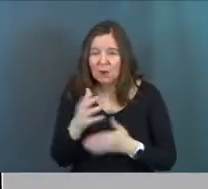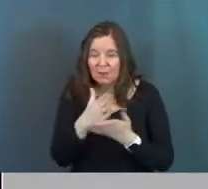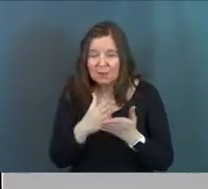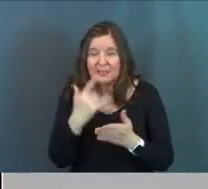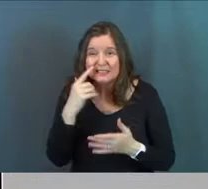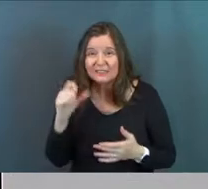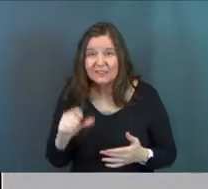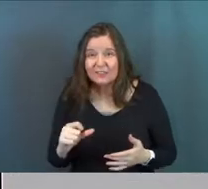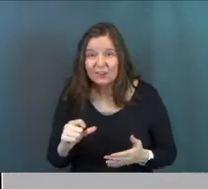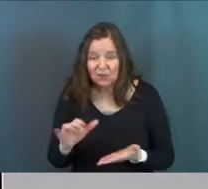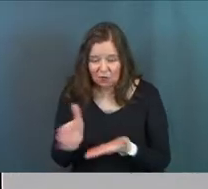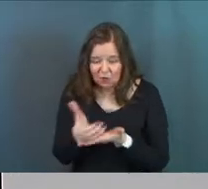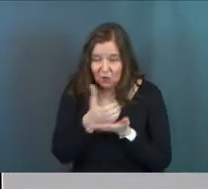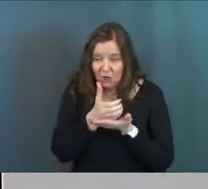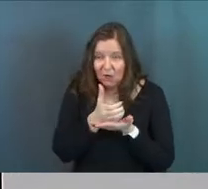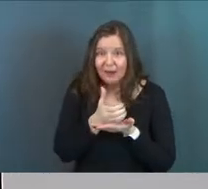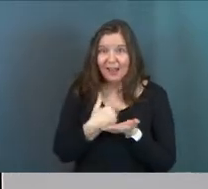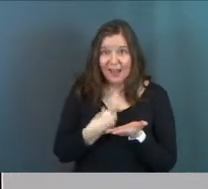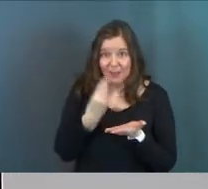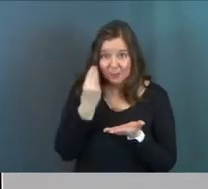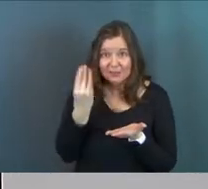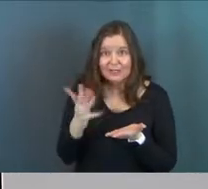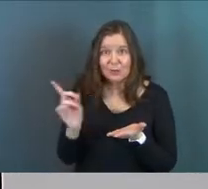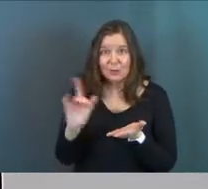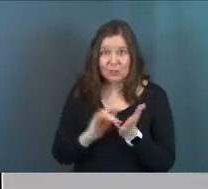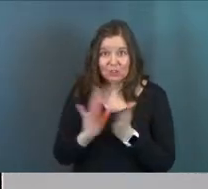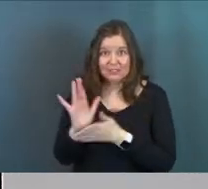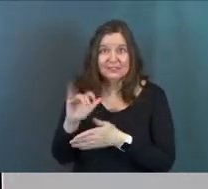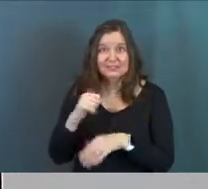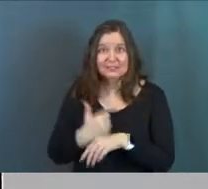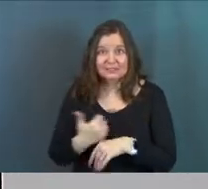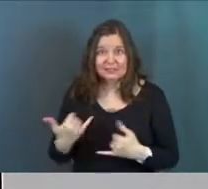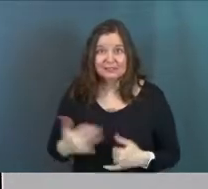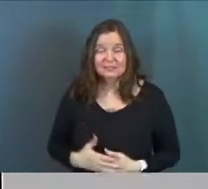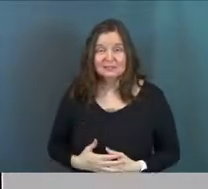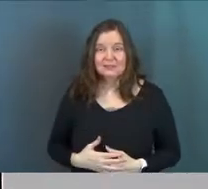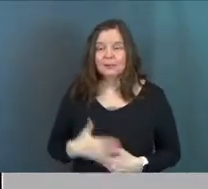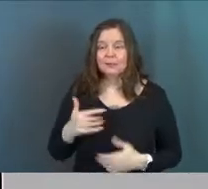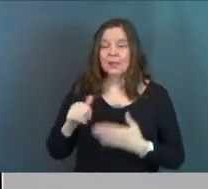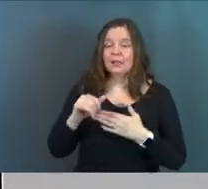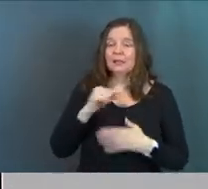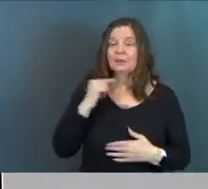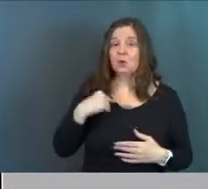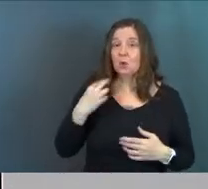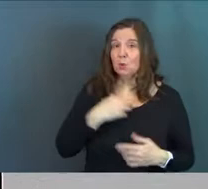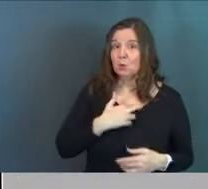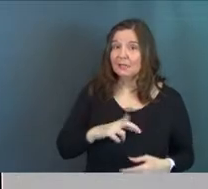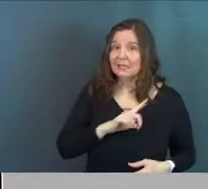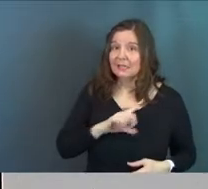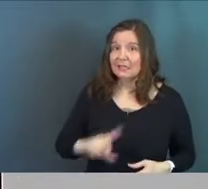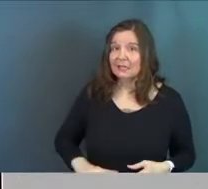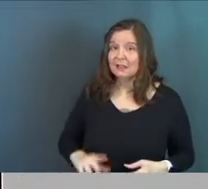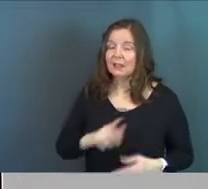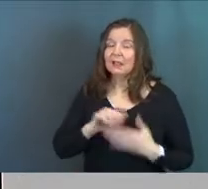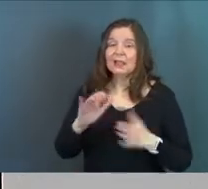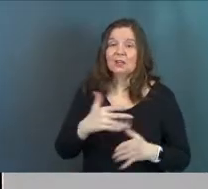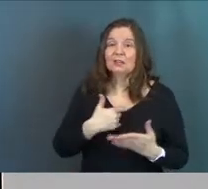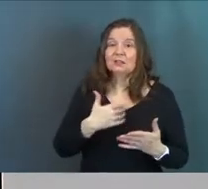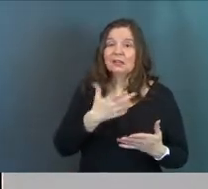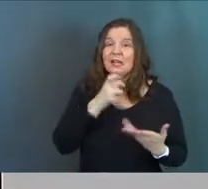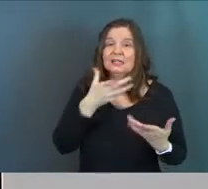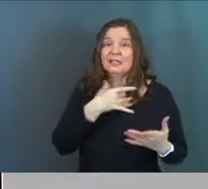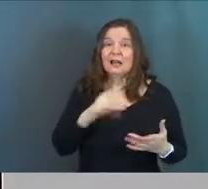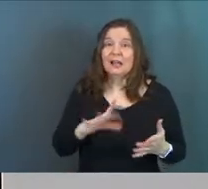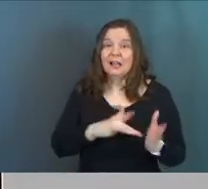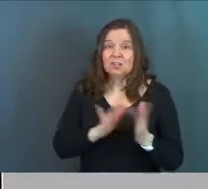pieces of silver, I'll tell you where Jesus is. Because the leading priest, the religious leaders of the law, they did not